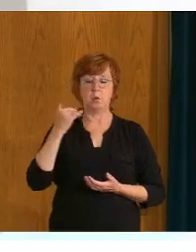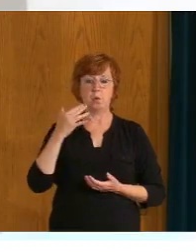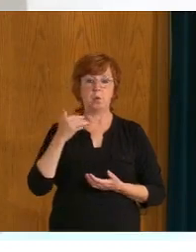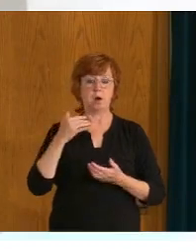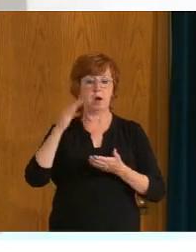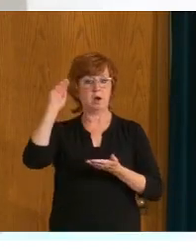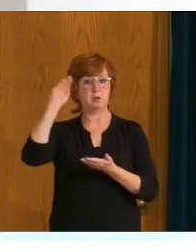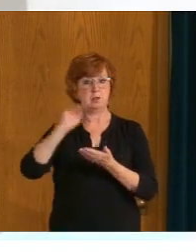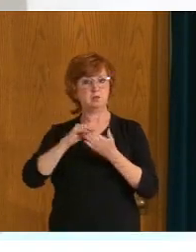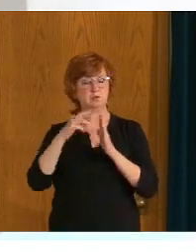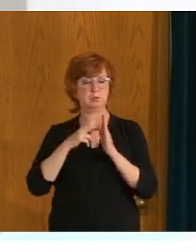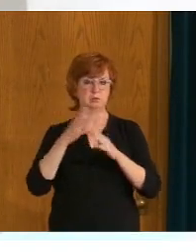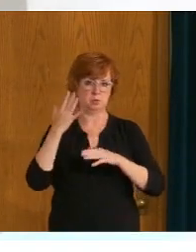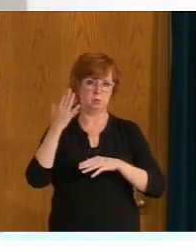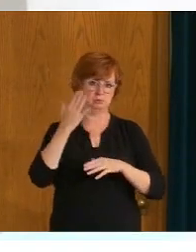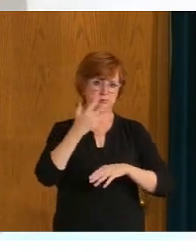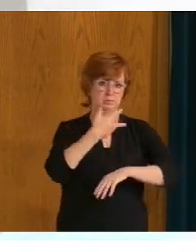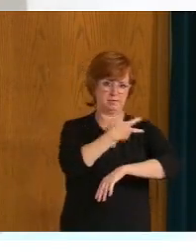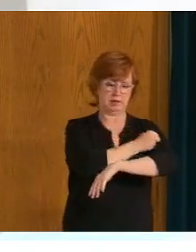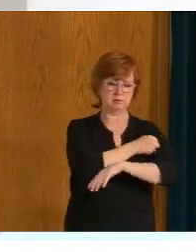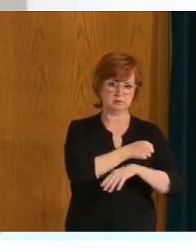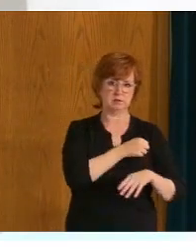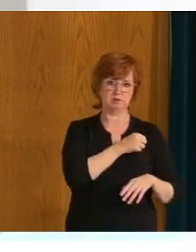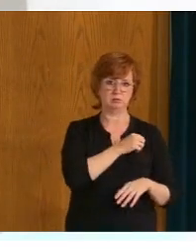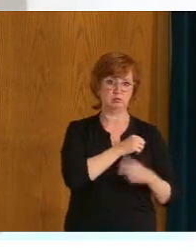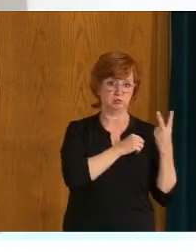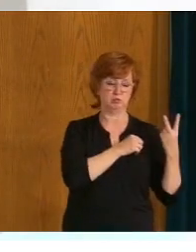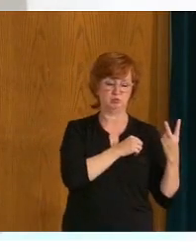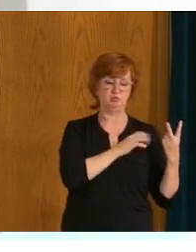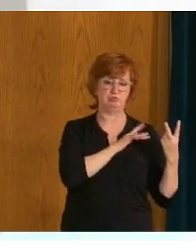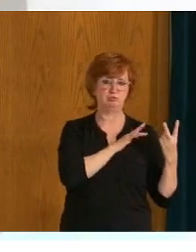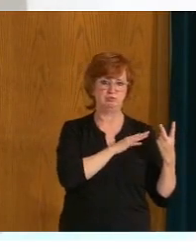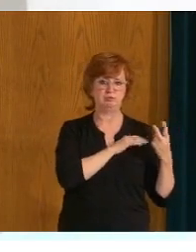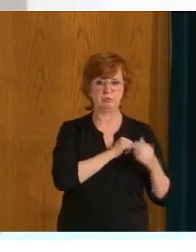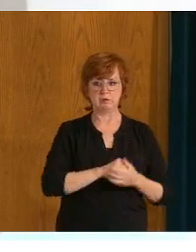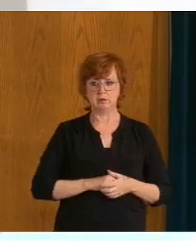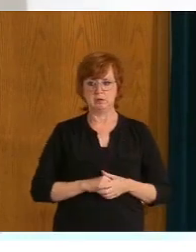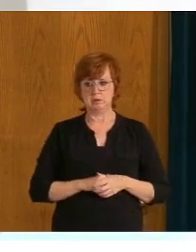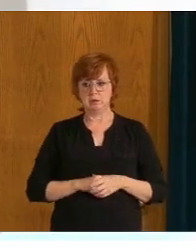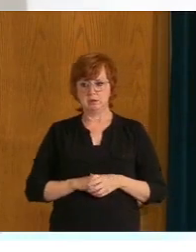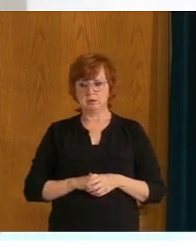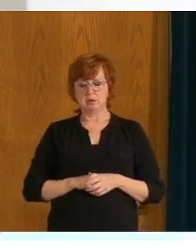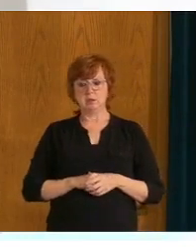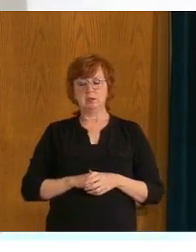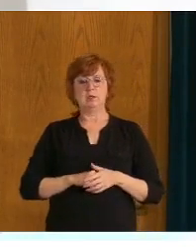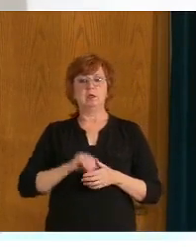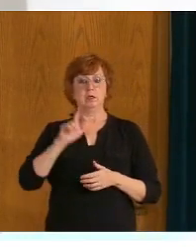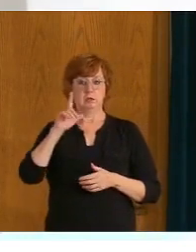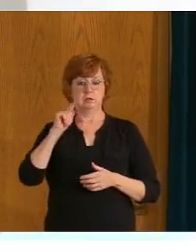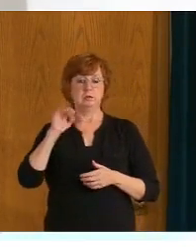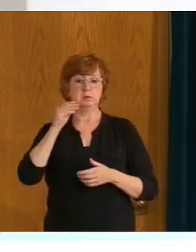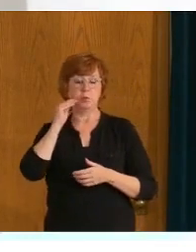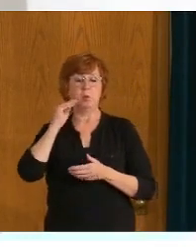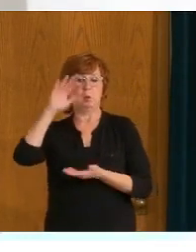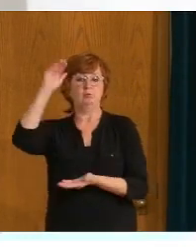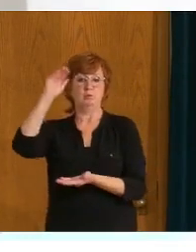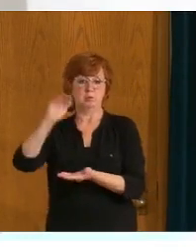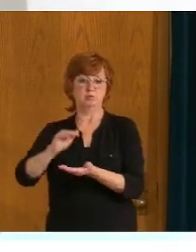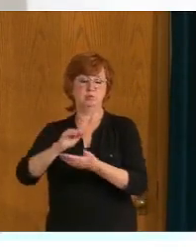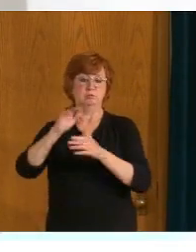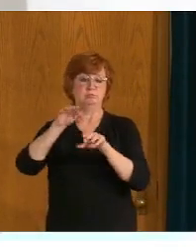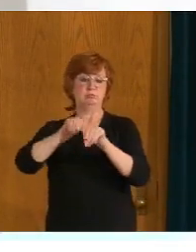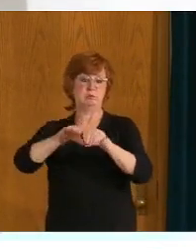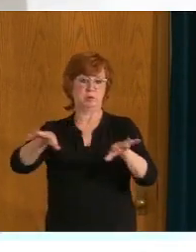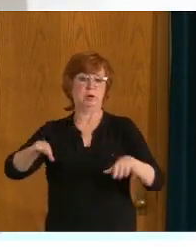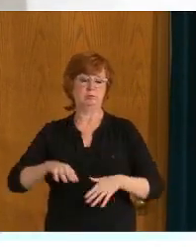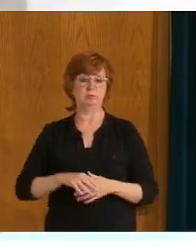care residents where, you know, we have not seen the outbreaks that we saw earlier or other parts of Canada saw. But having said that, you know, as we go